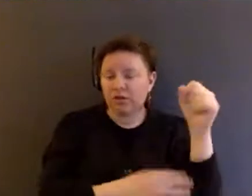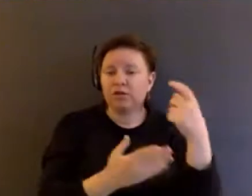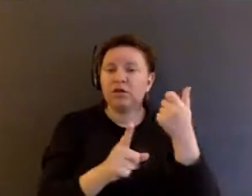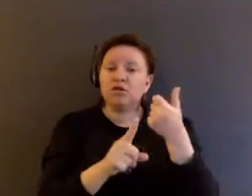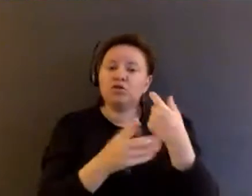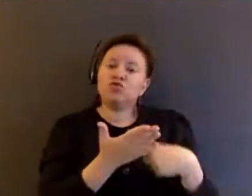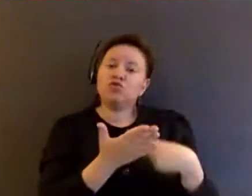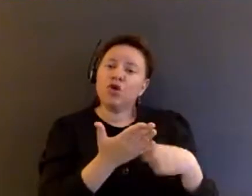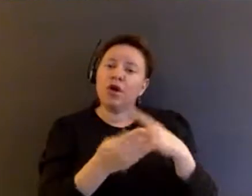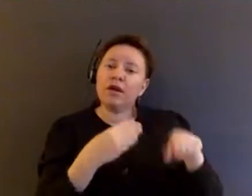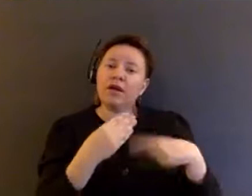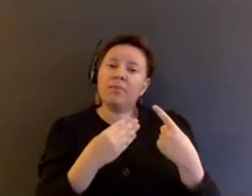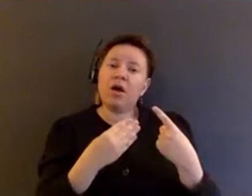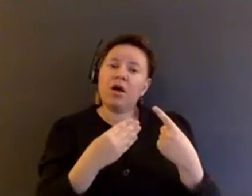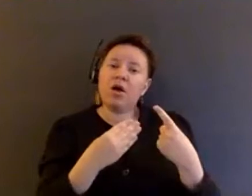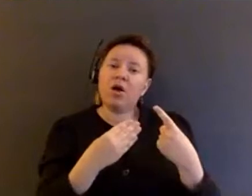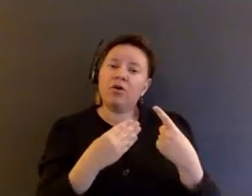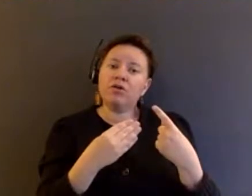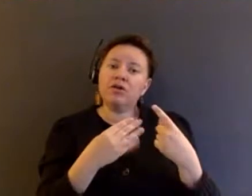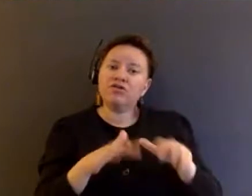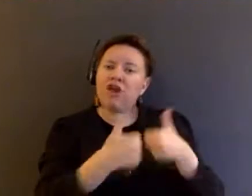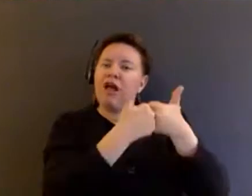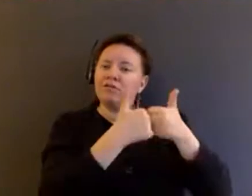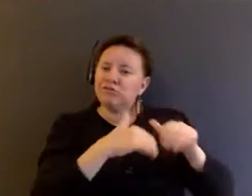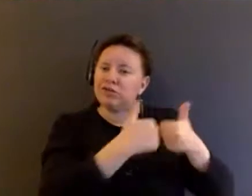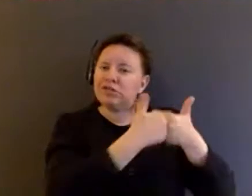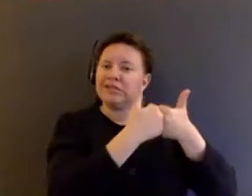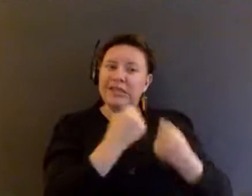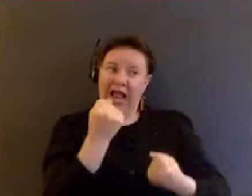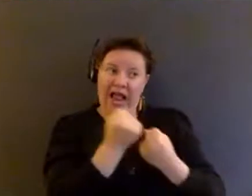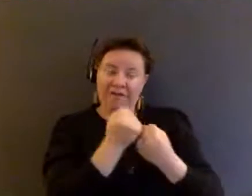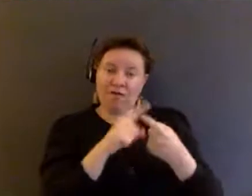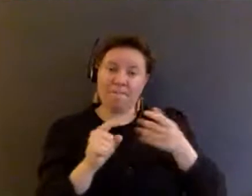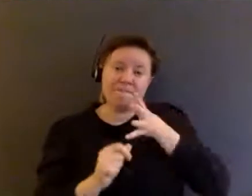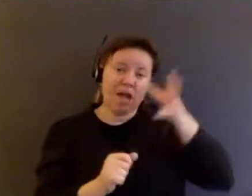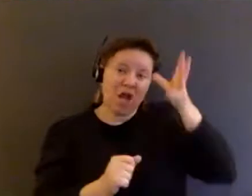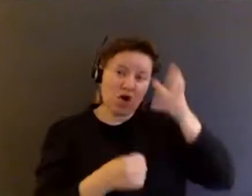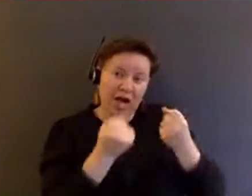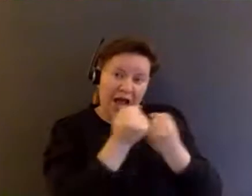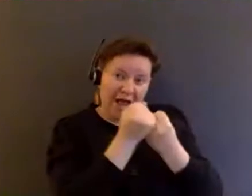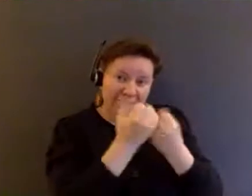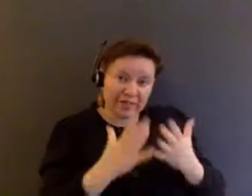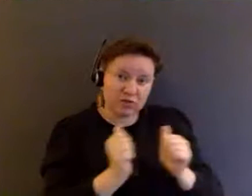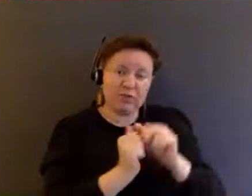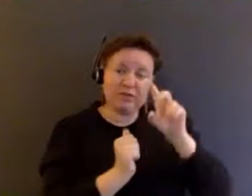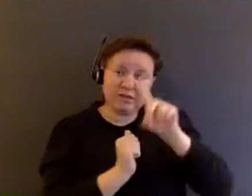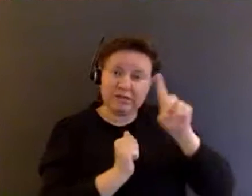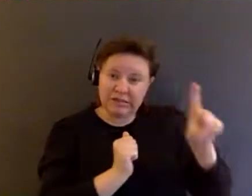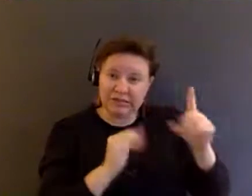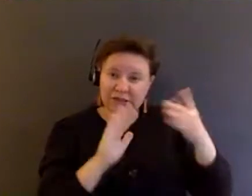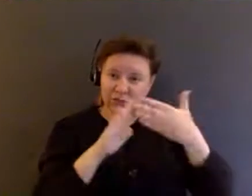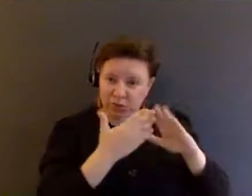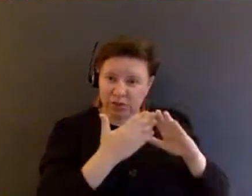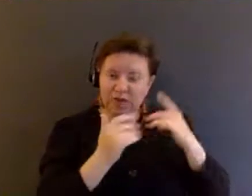the tensions about challenging the advocacy of parent advocates in the developmental disabilities community. And I know your book